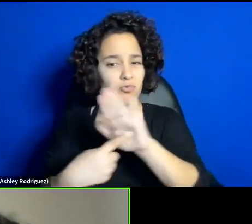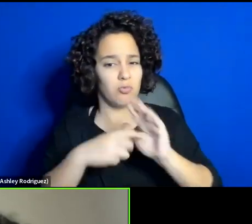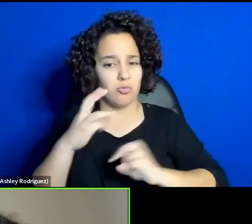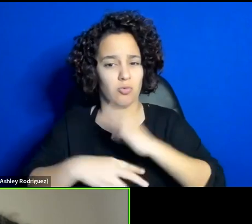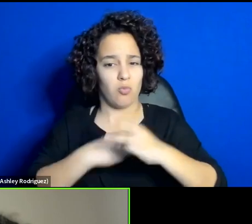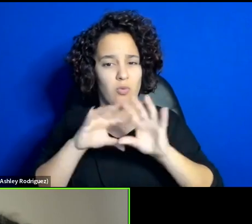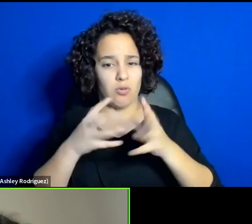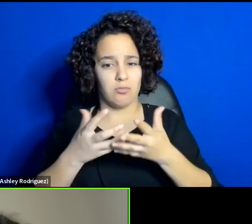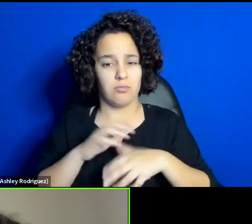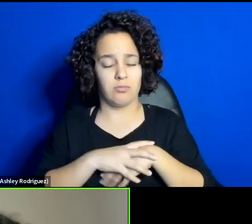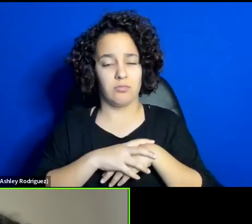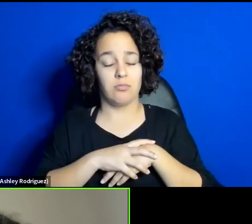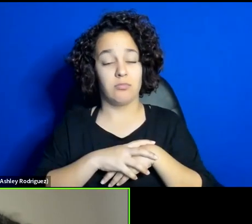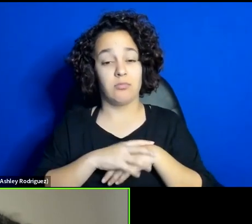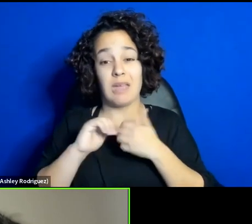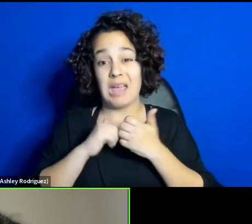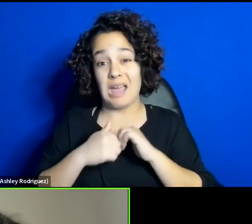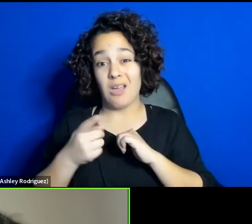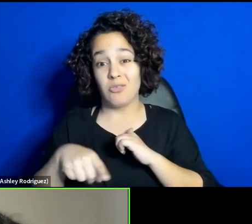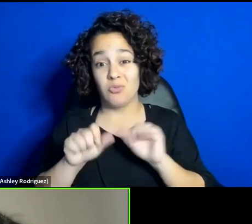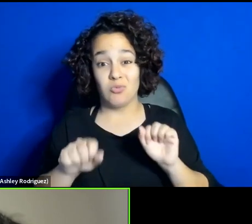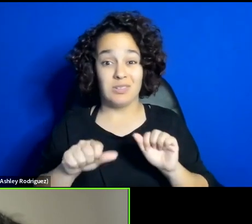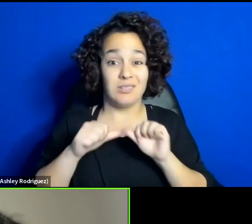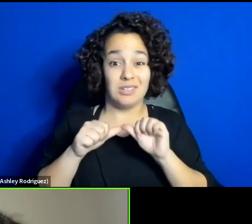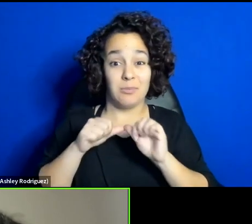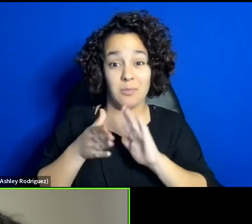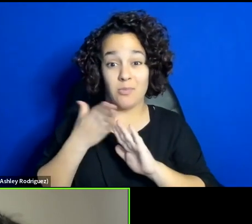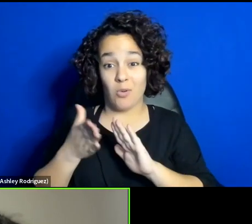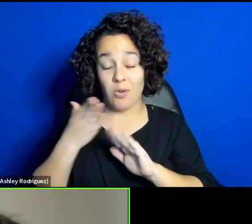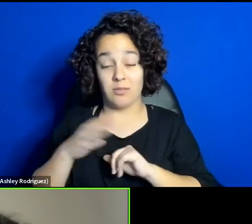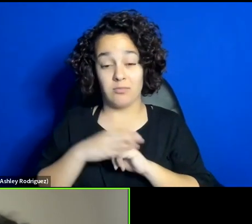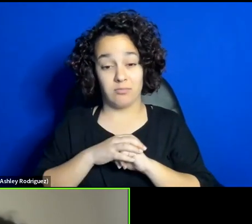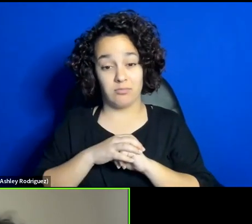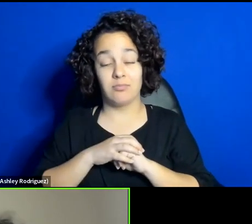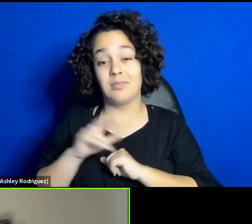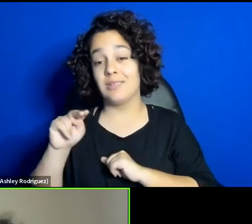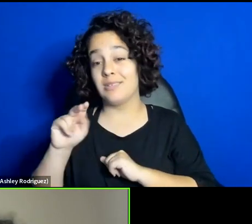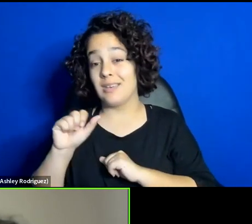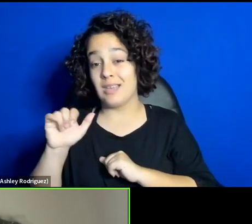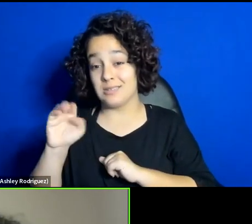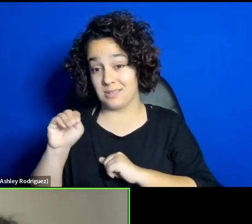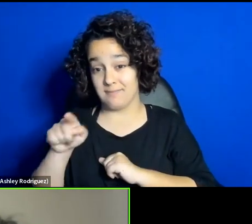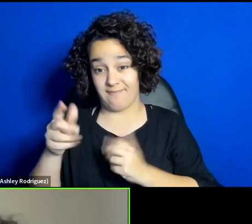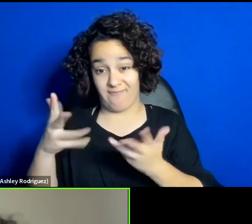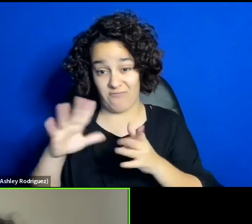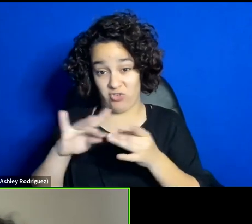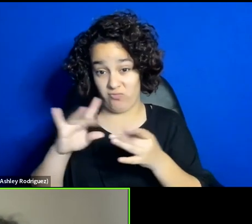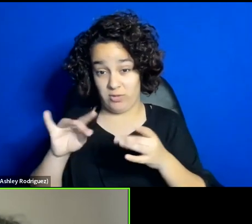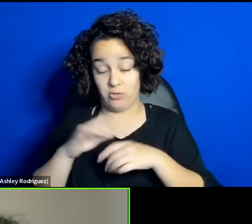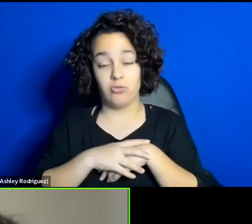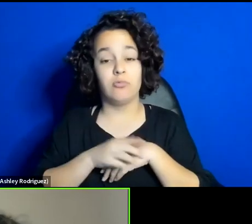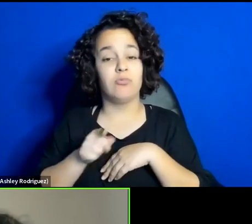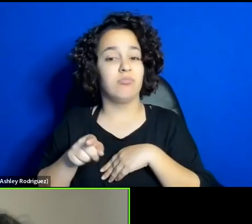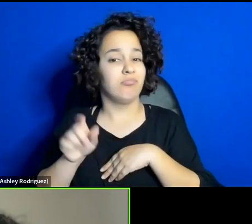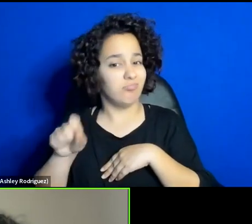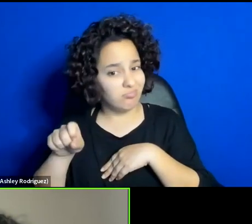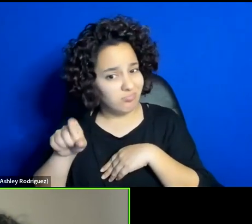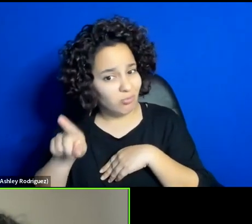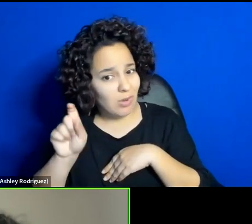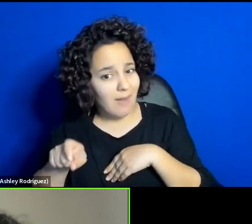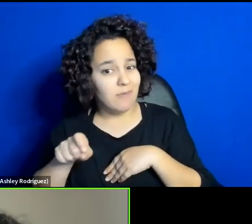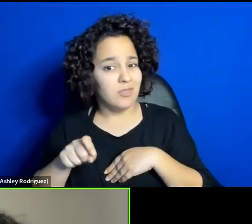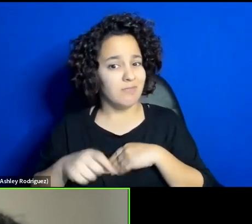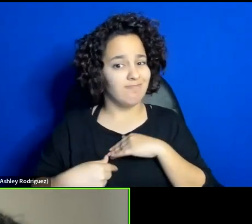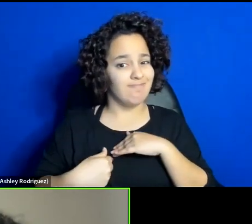you can keep them going. Azad Nassim mentioned, yeah, you have to keep this fire